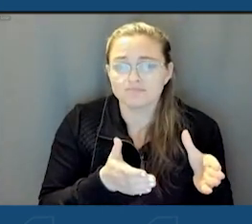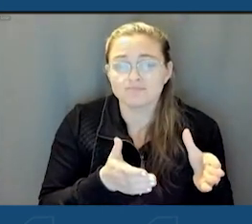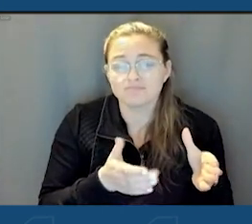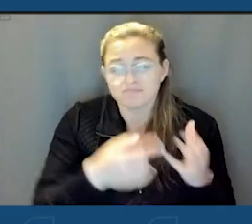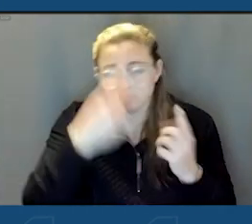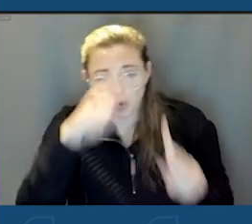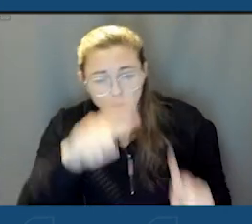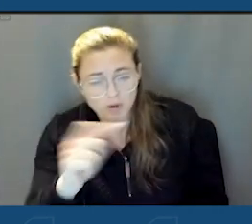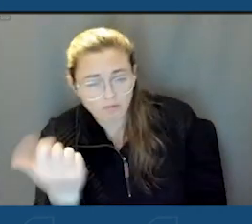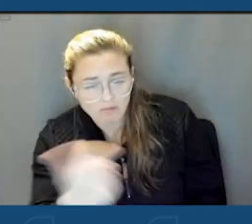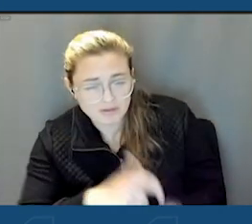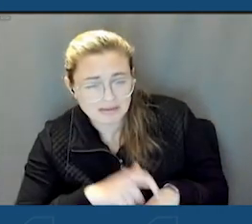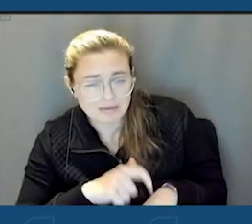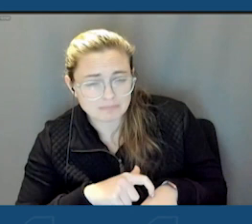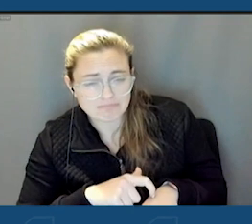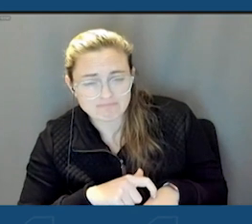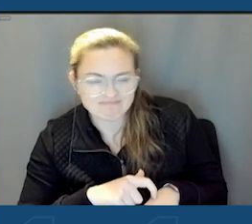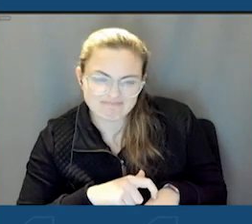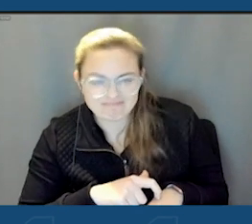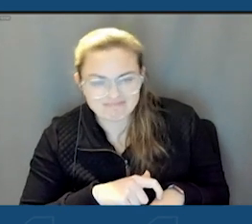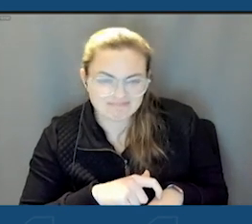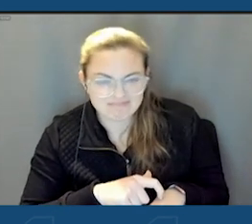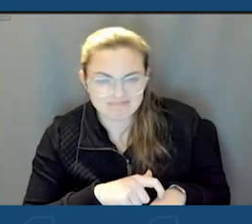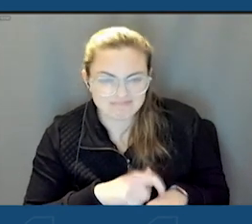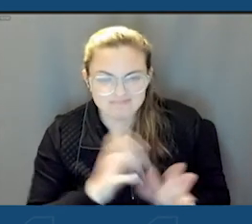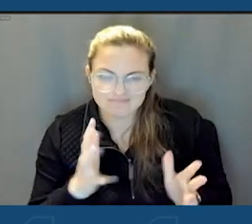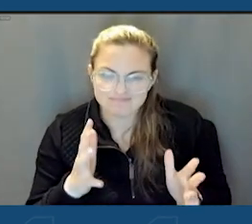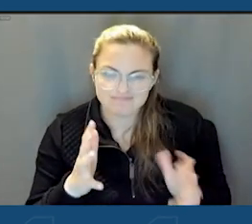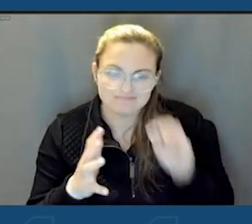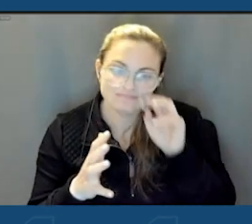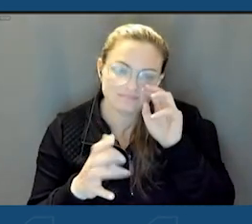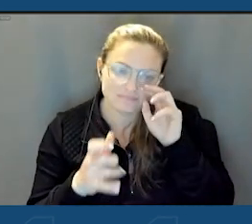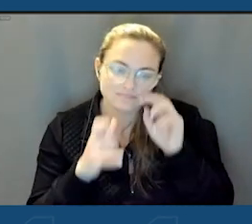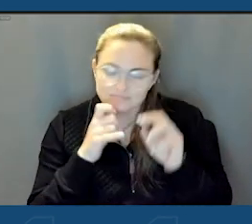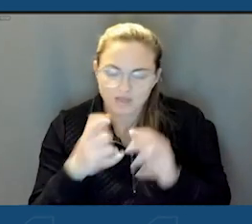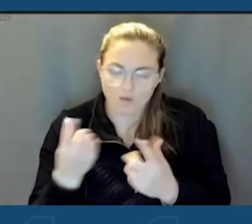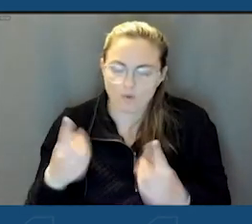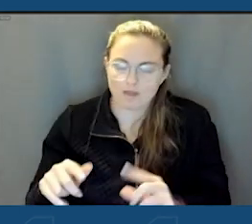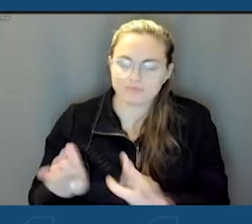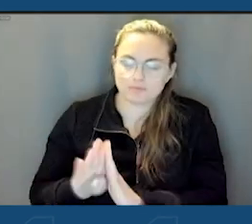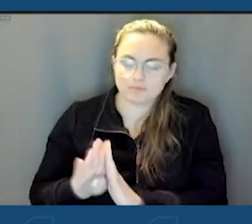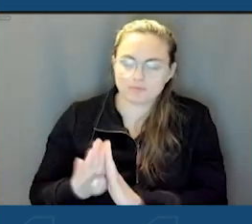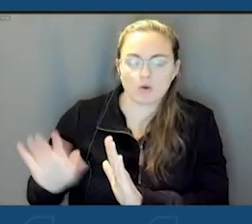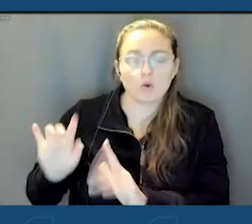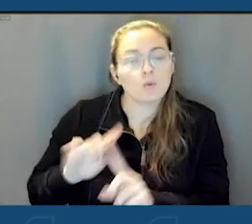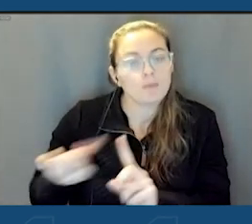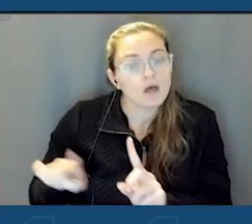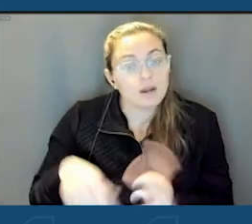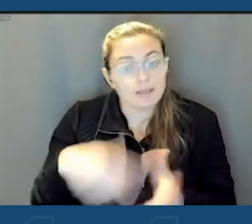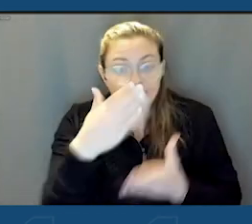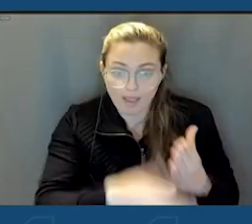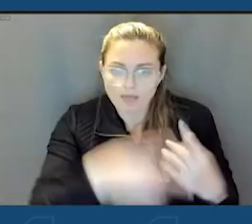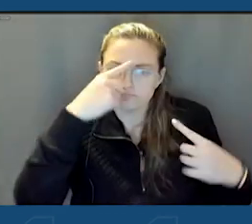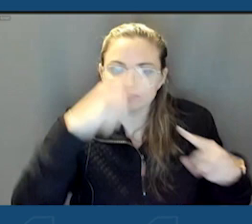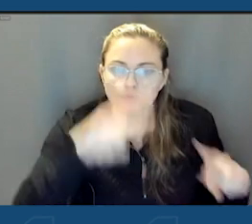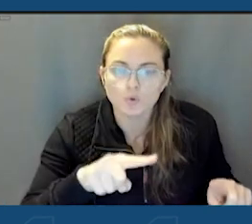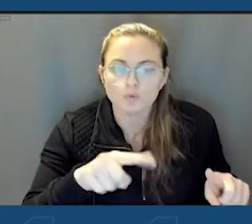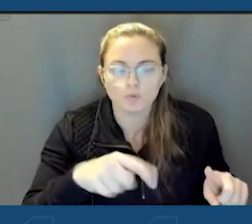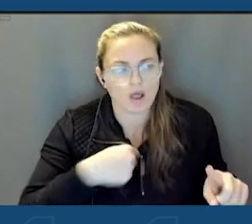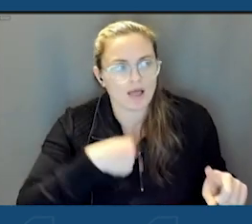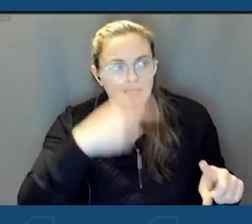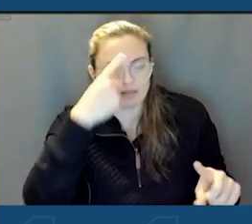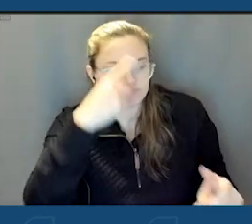on all the, uh, planning that goes on behind the scenes, but in the end, we came to an agreement on what I believe is an